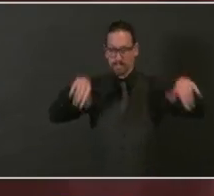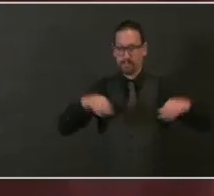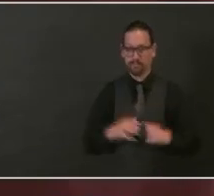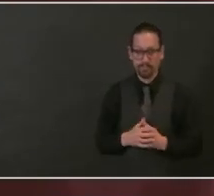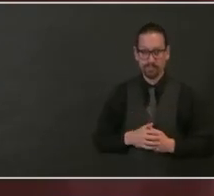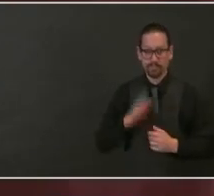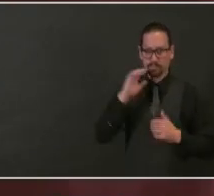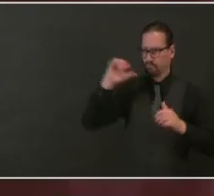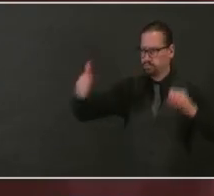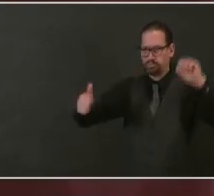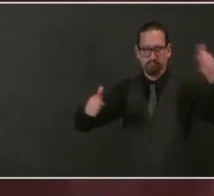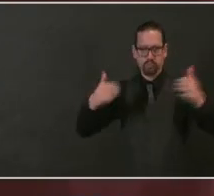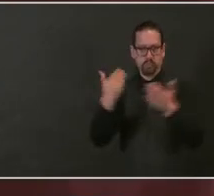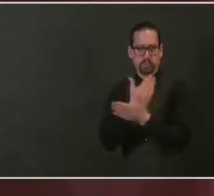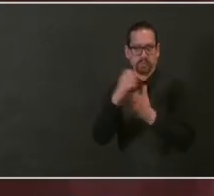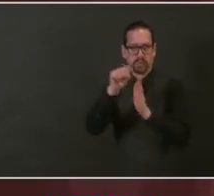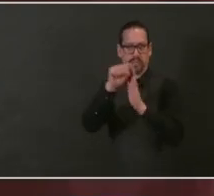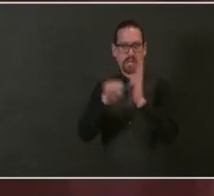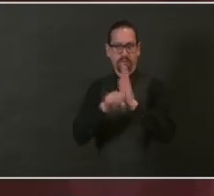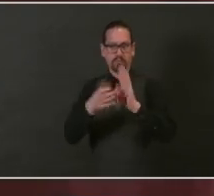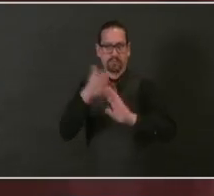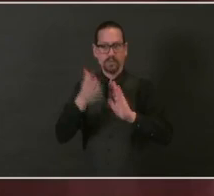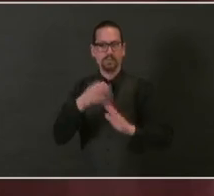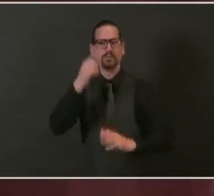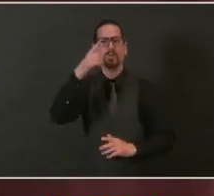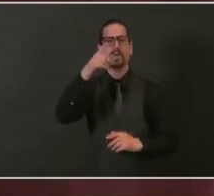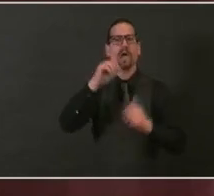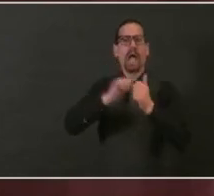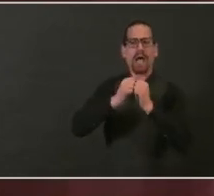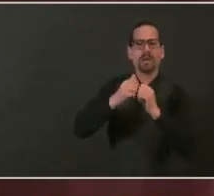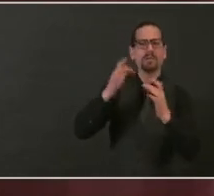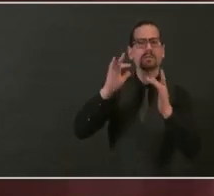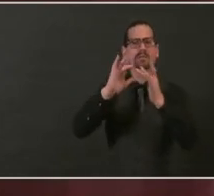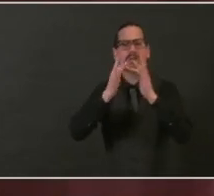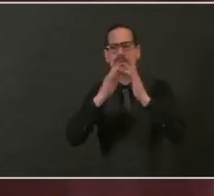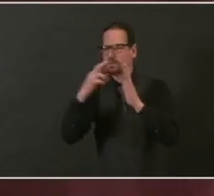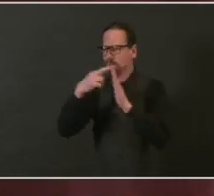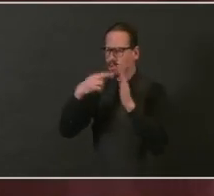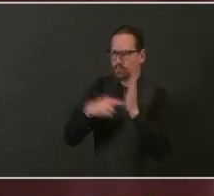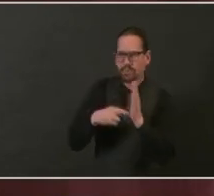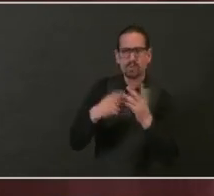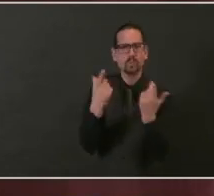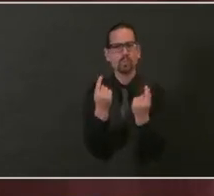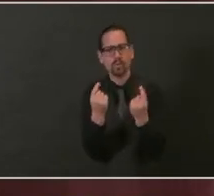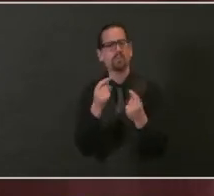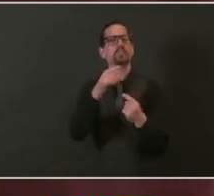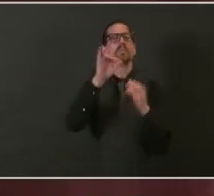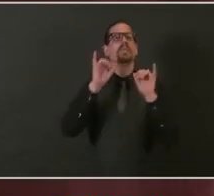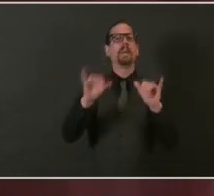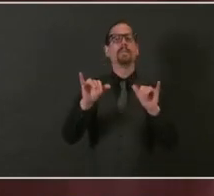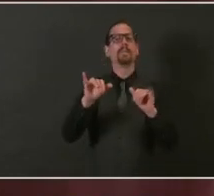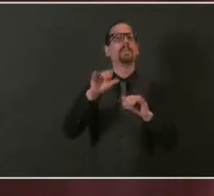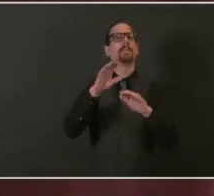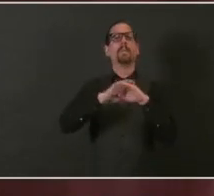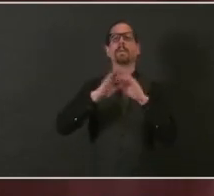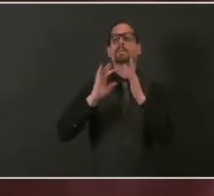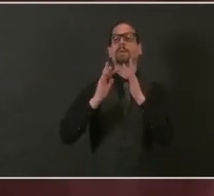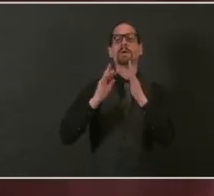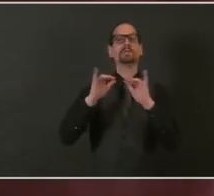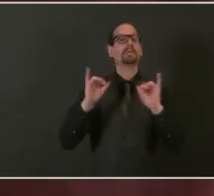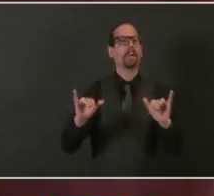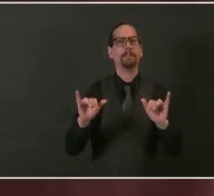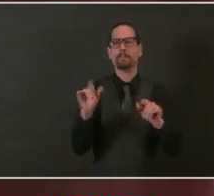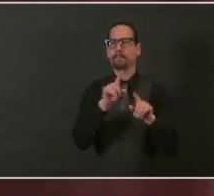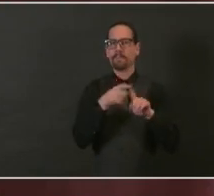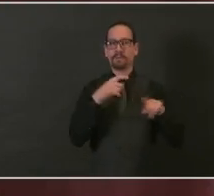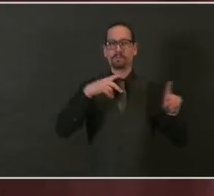register for appointments at these sites the way they can currently register for the Dunk and Saka Nassit. It's either by going to